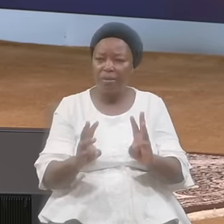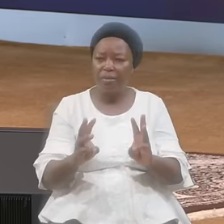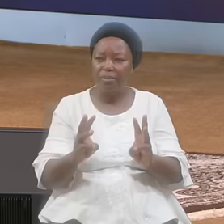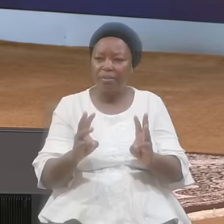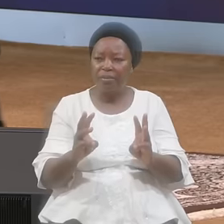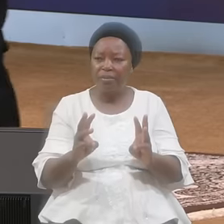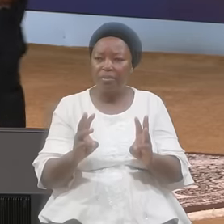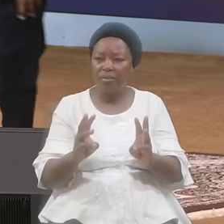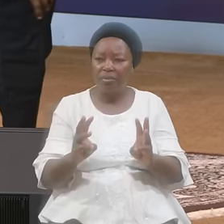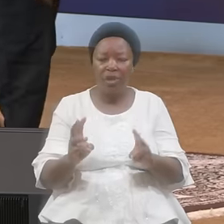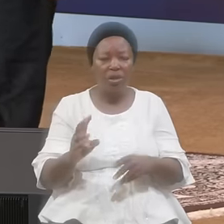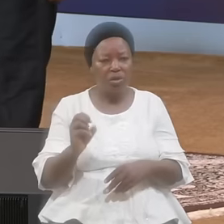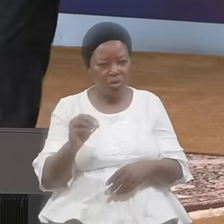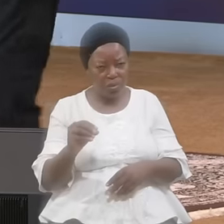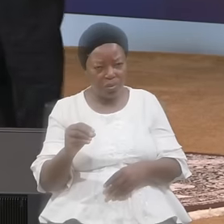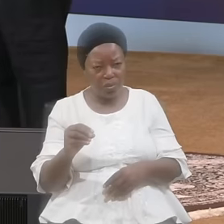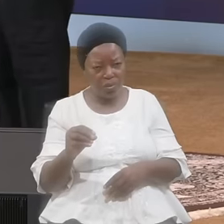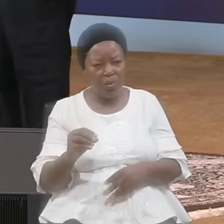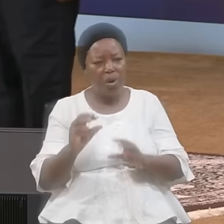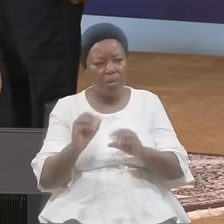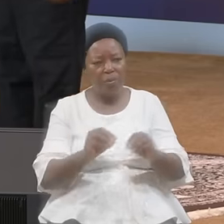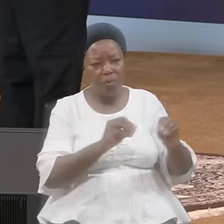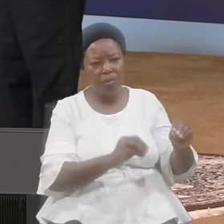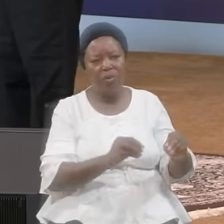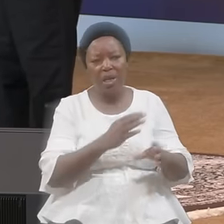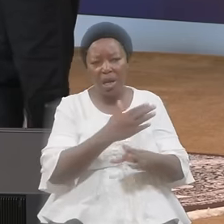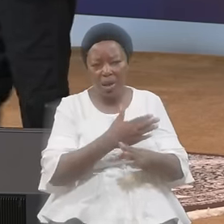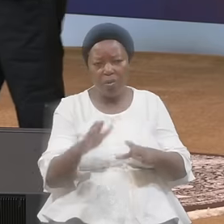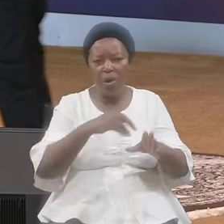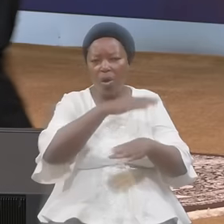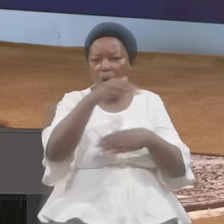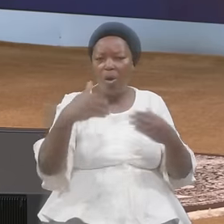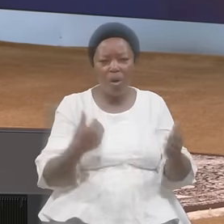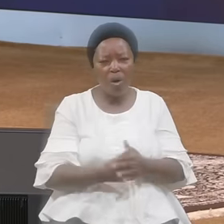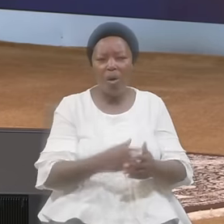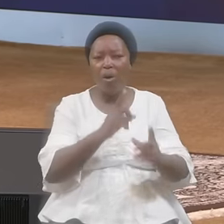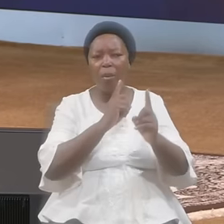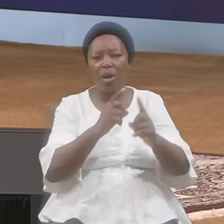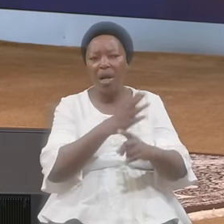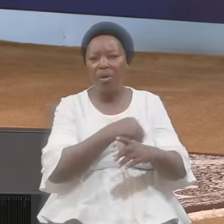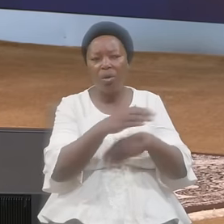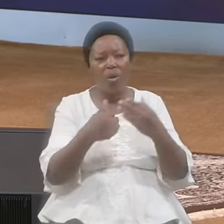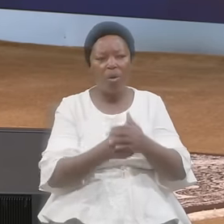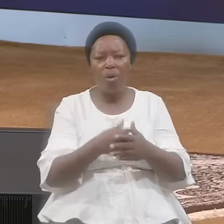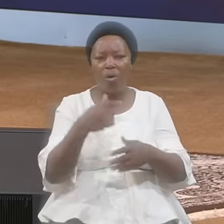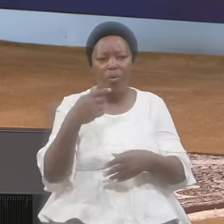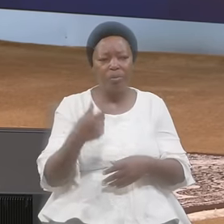Sense Wherefore Laying Aside All Malice And All Gal